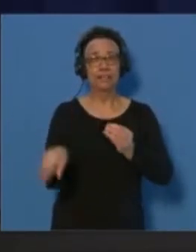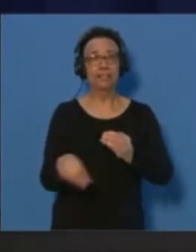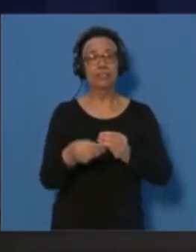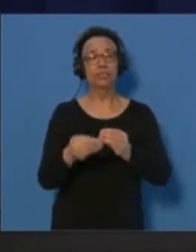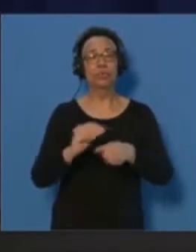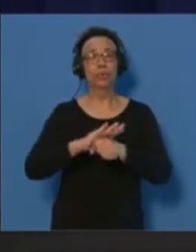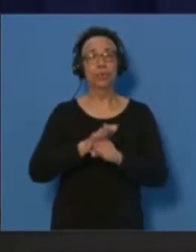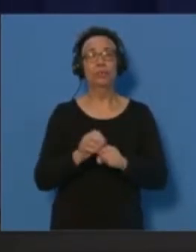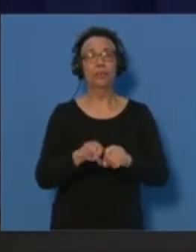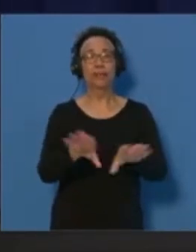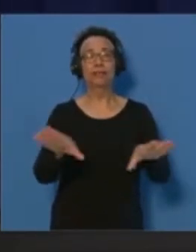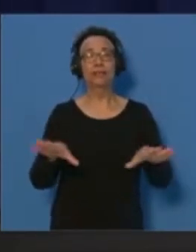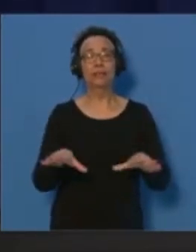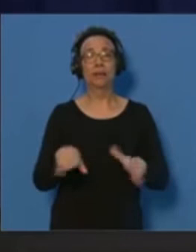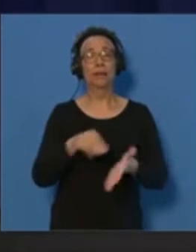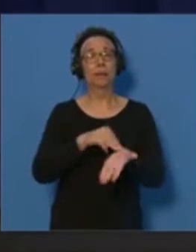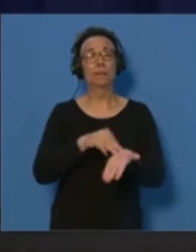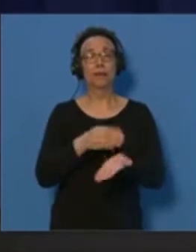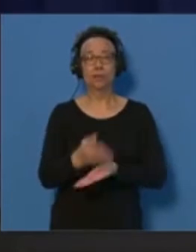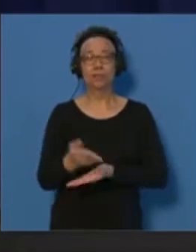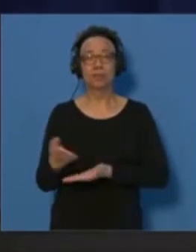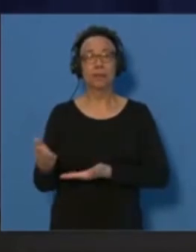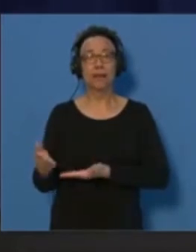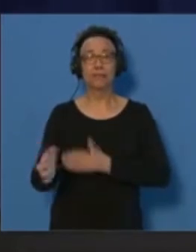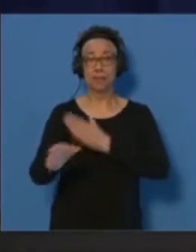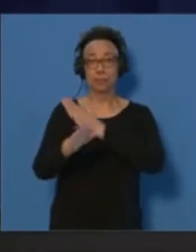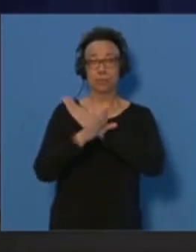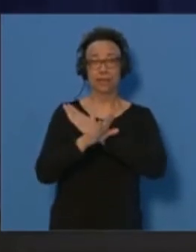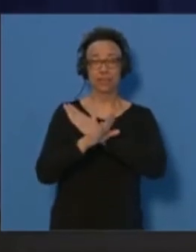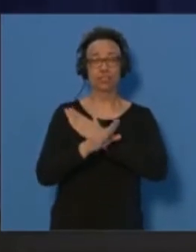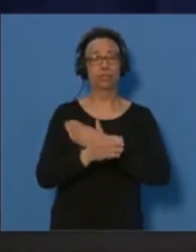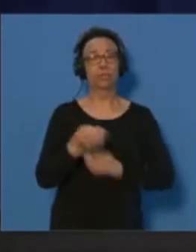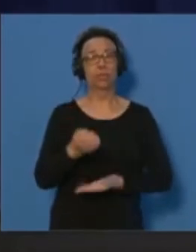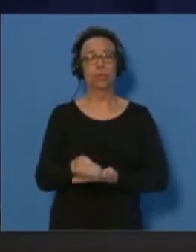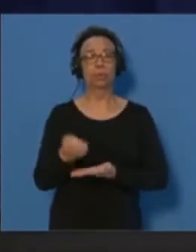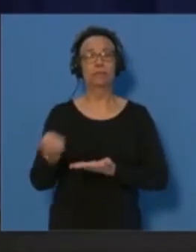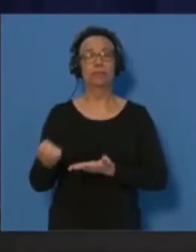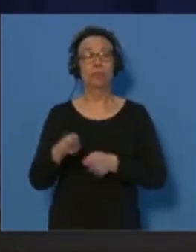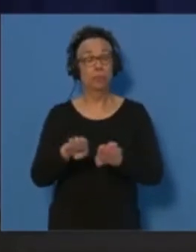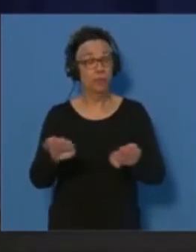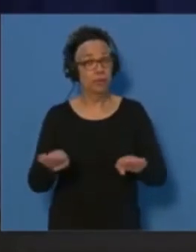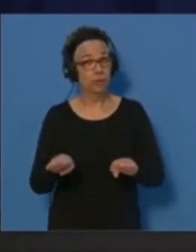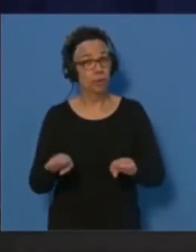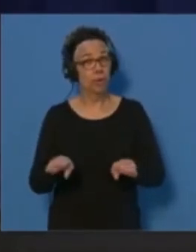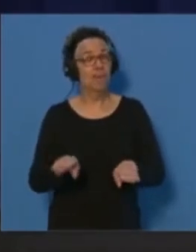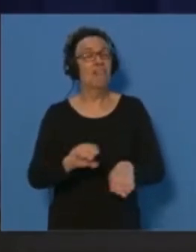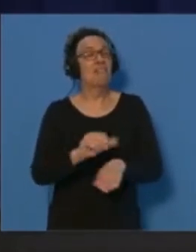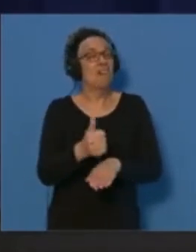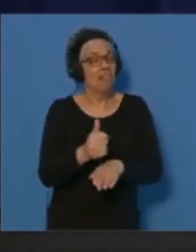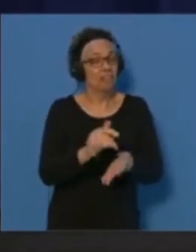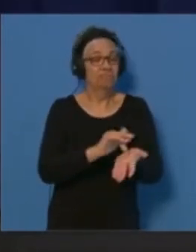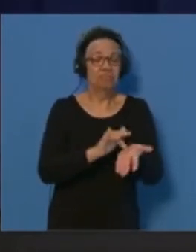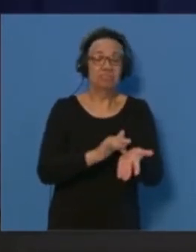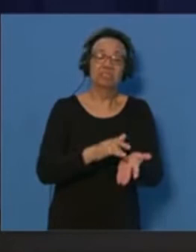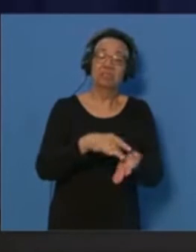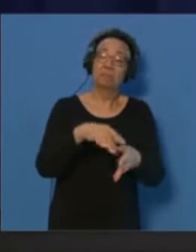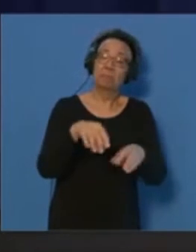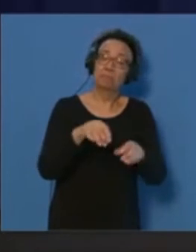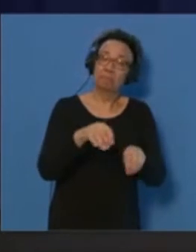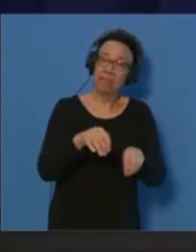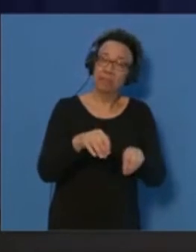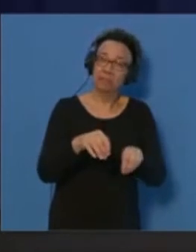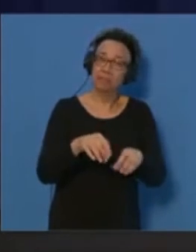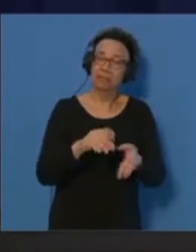-19 medical supplies and protection equipment for Bermuda, as well as other pharmaceuticals and essential medicines